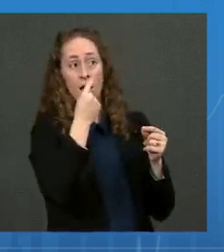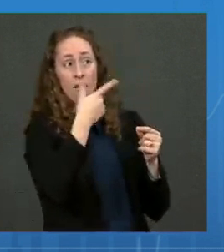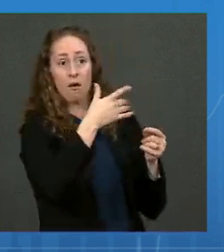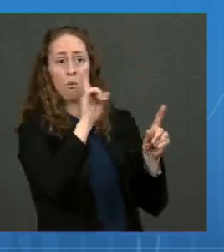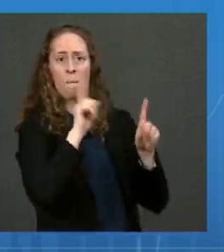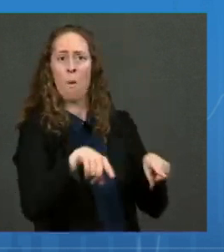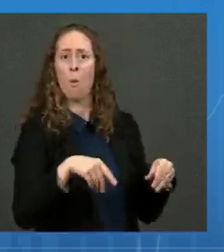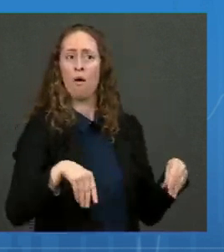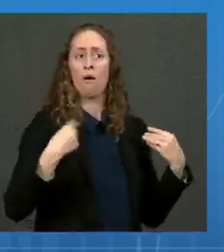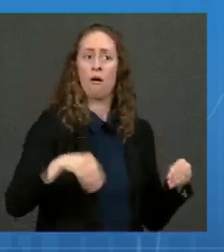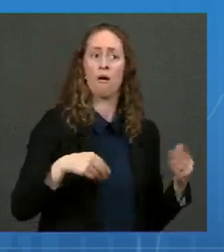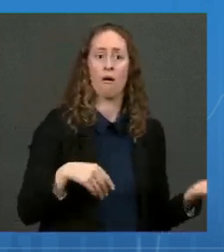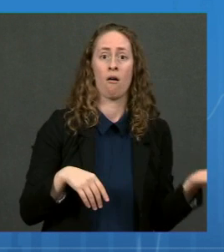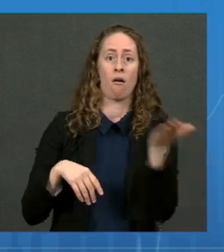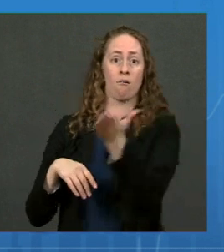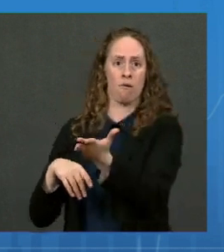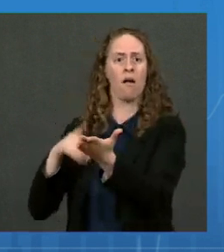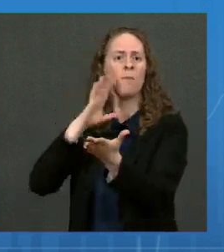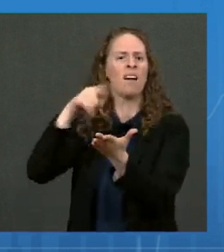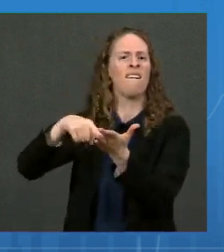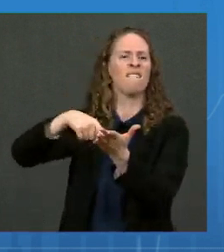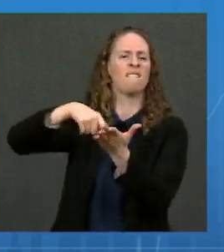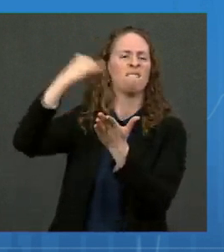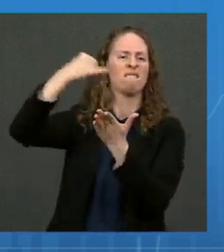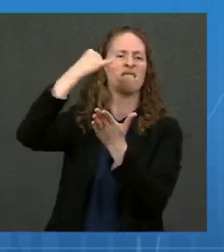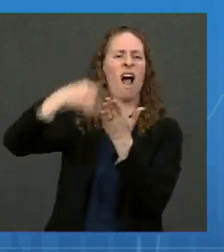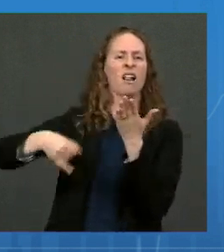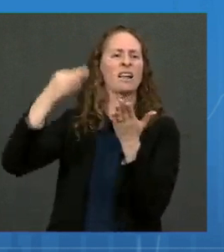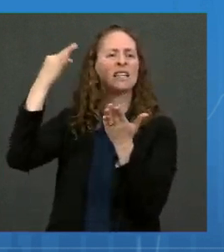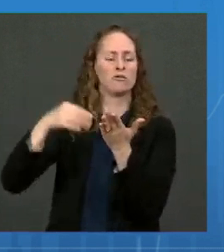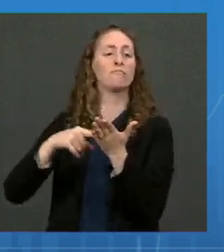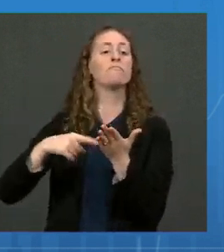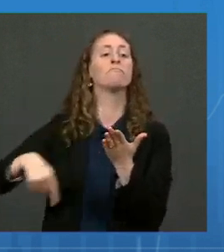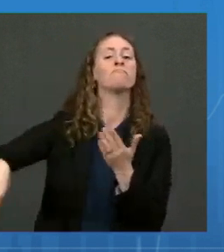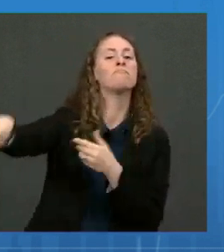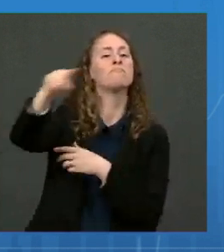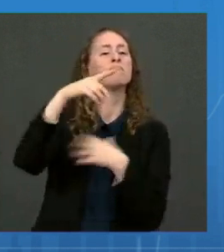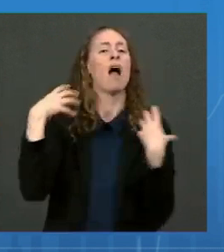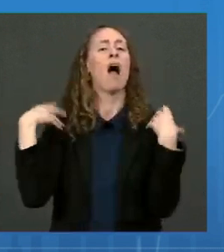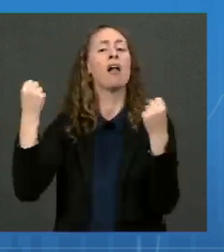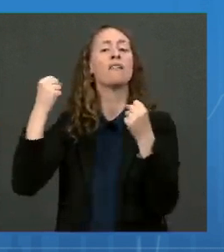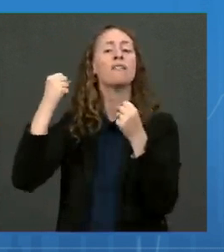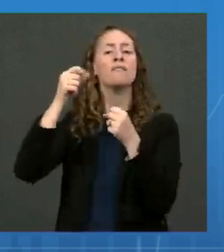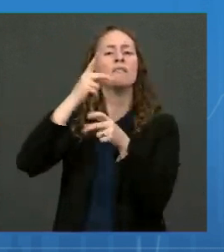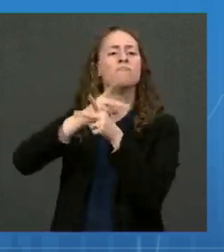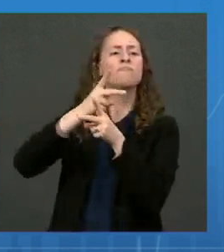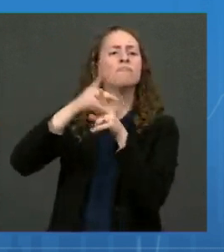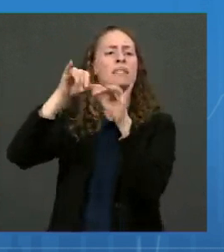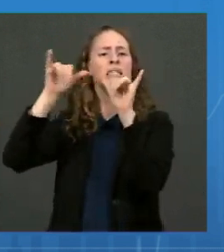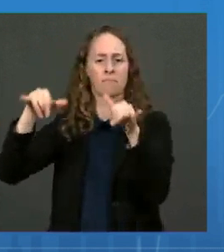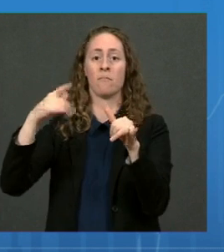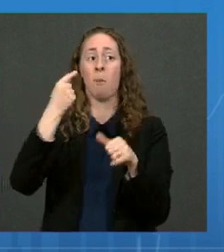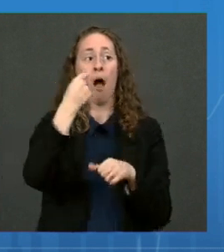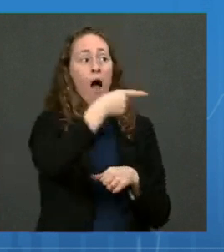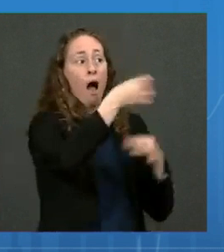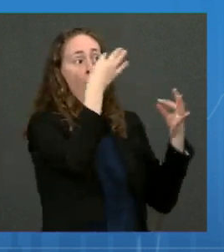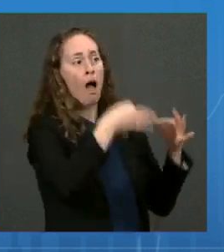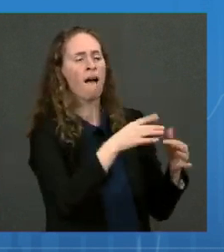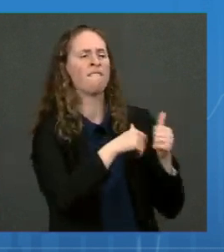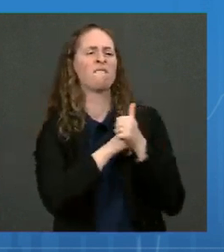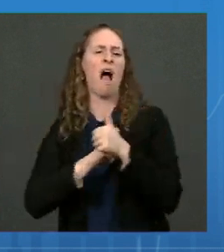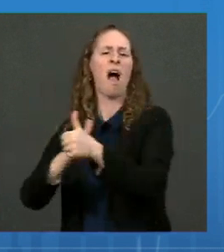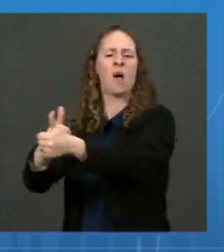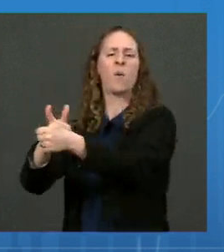decision that can be implemented by our healthcare system. A similar process is then conducted by the CDC. The CDC's Advisory